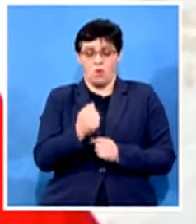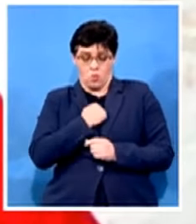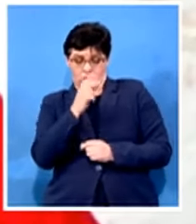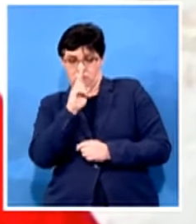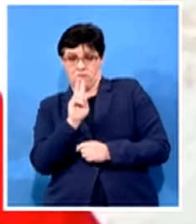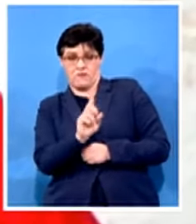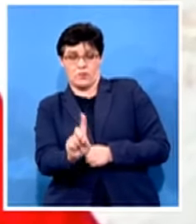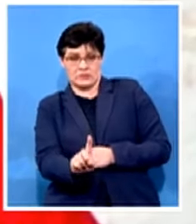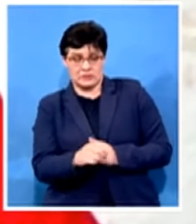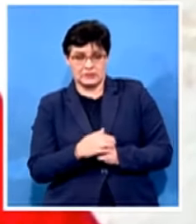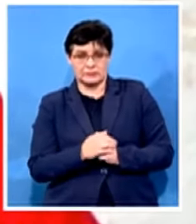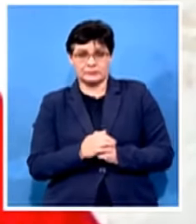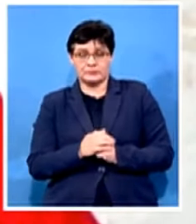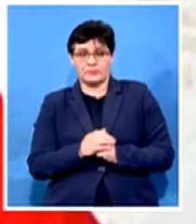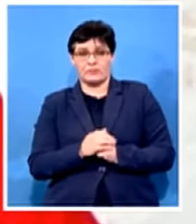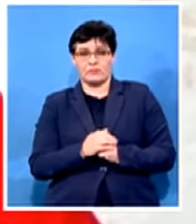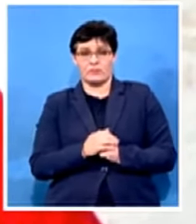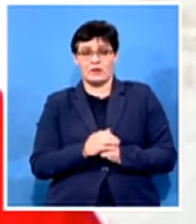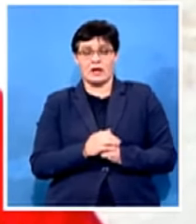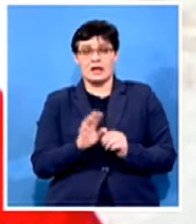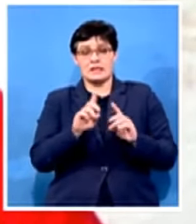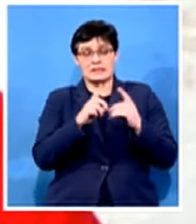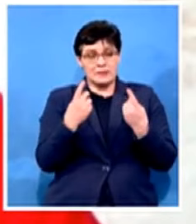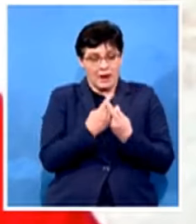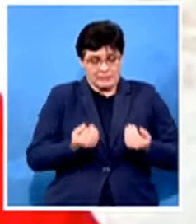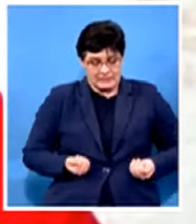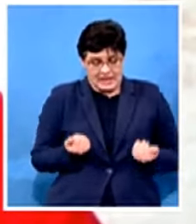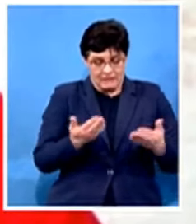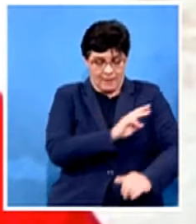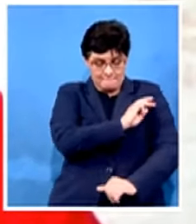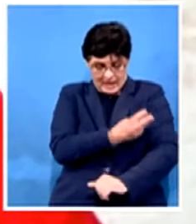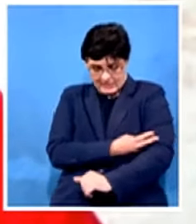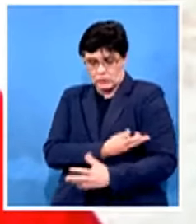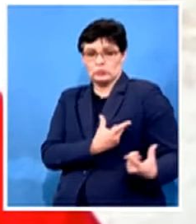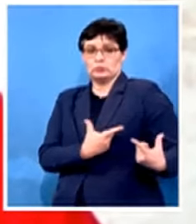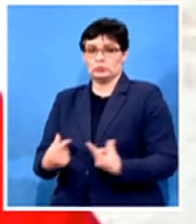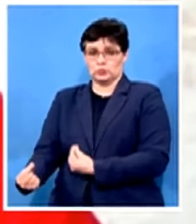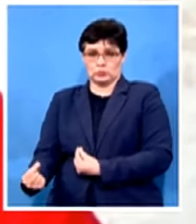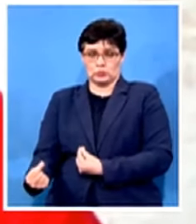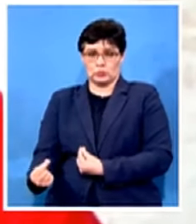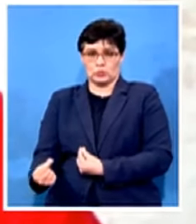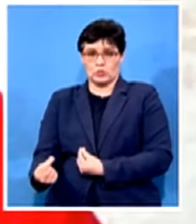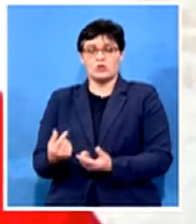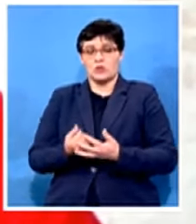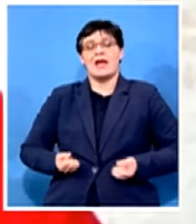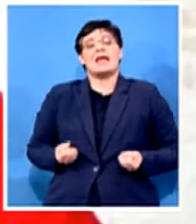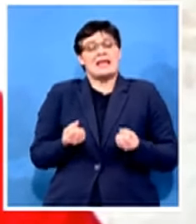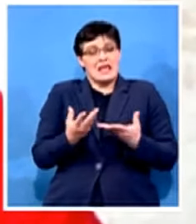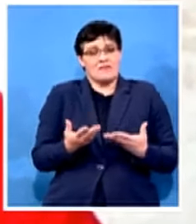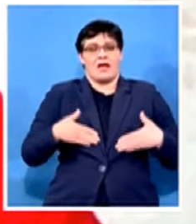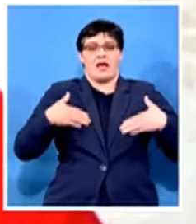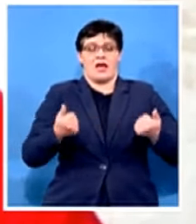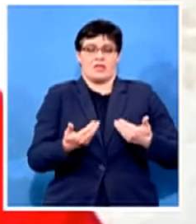is delivering on its mandate which is to give quality health care services it is fair to say since his appointment as